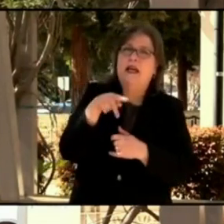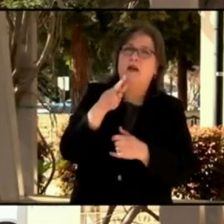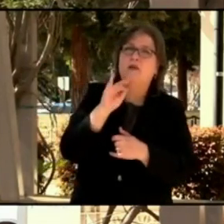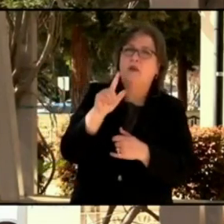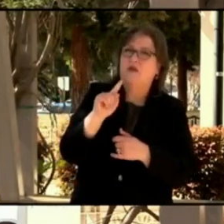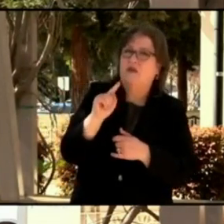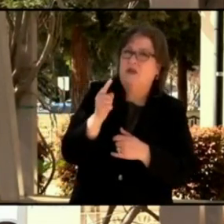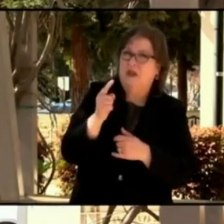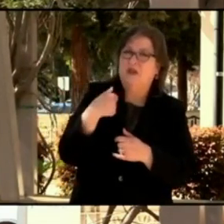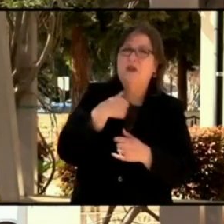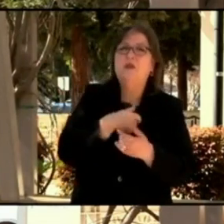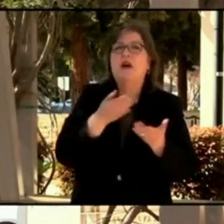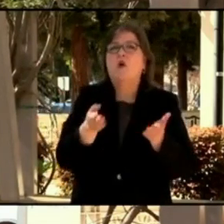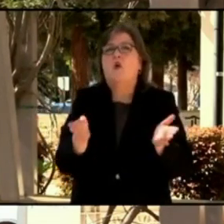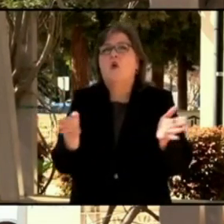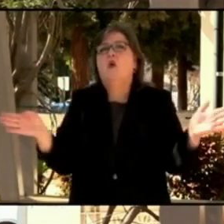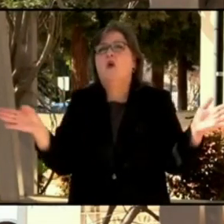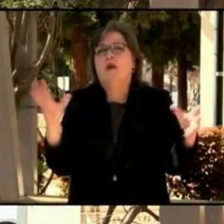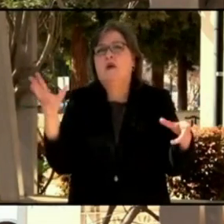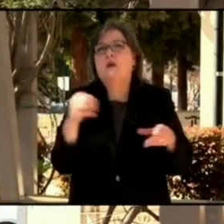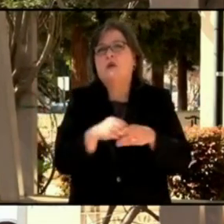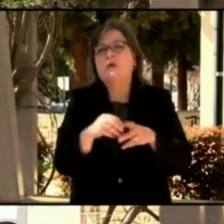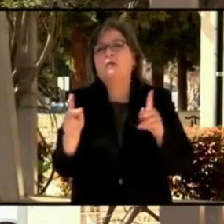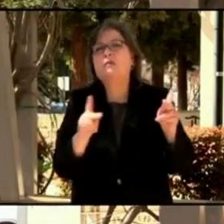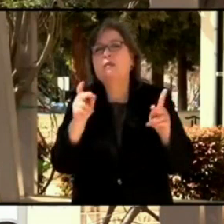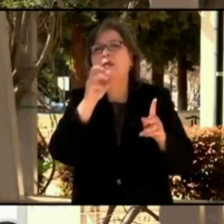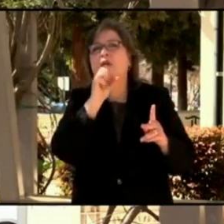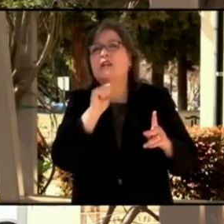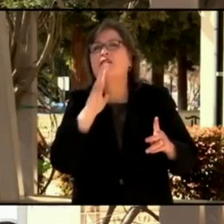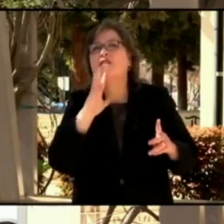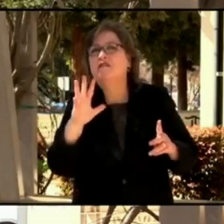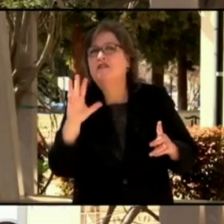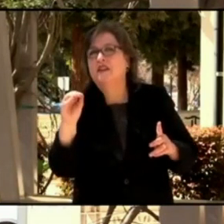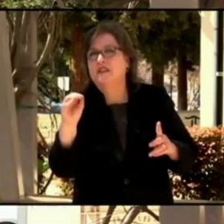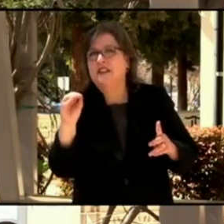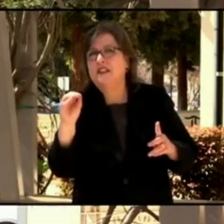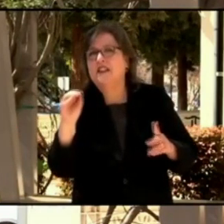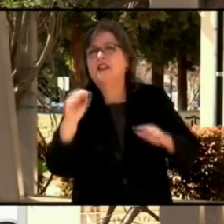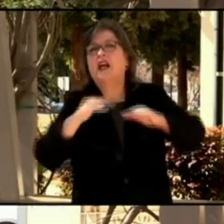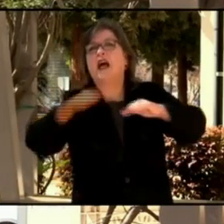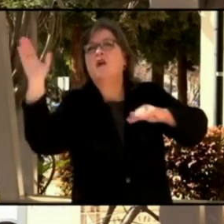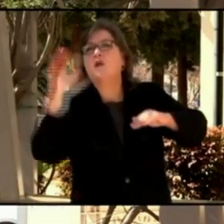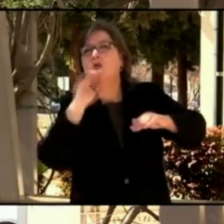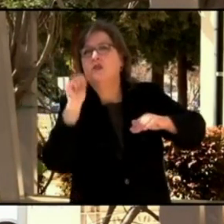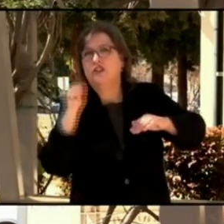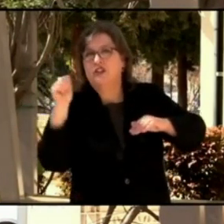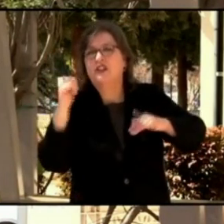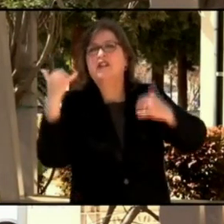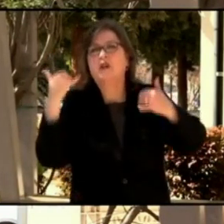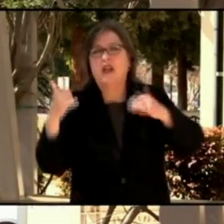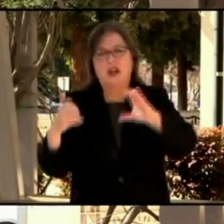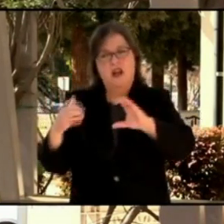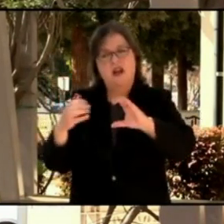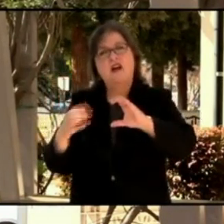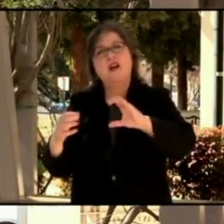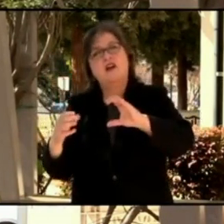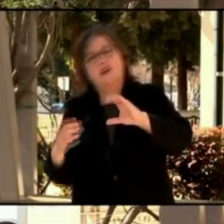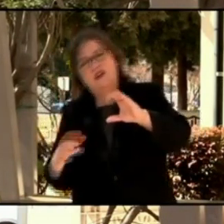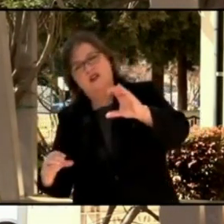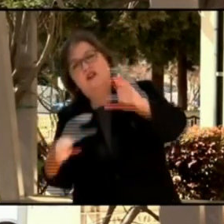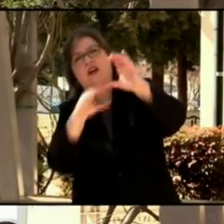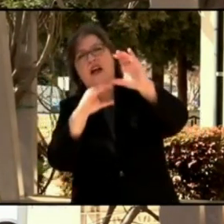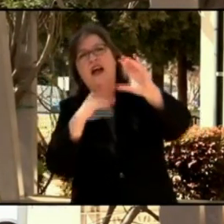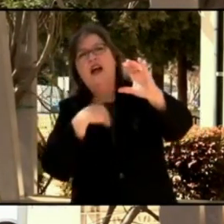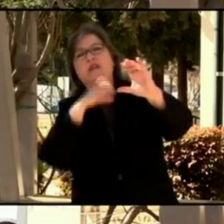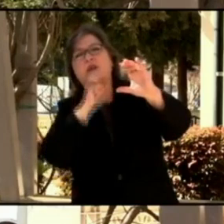to include 50 years of age and older. So that will be added to all of our eligibility at the clinics.